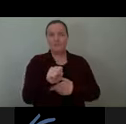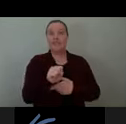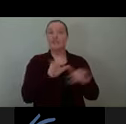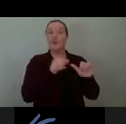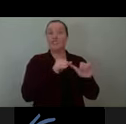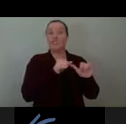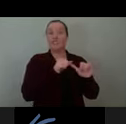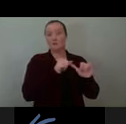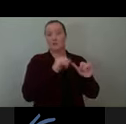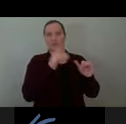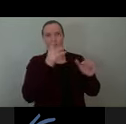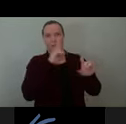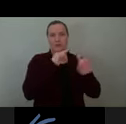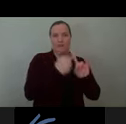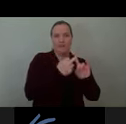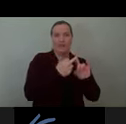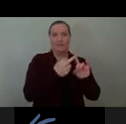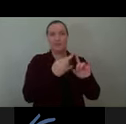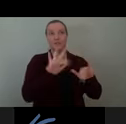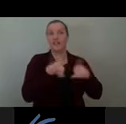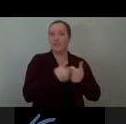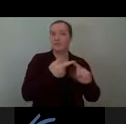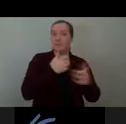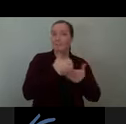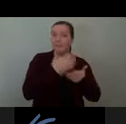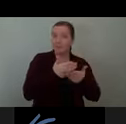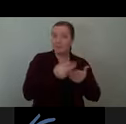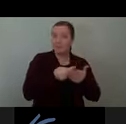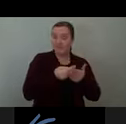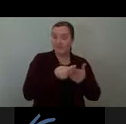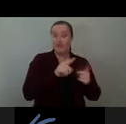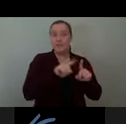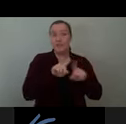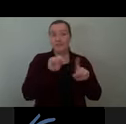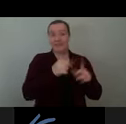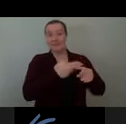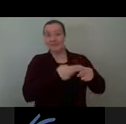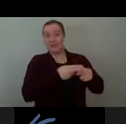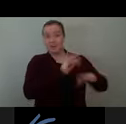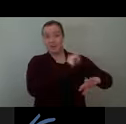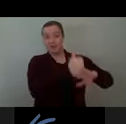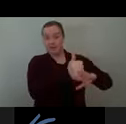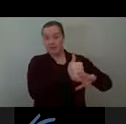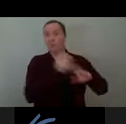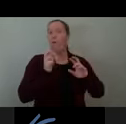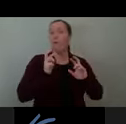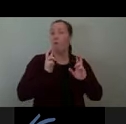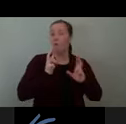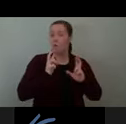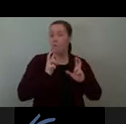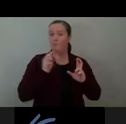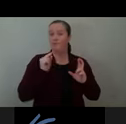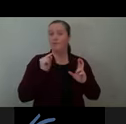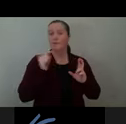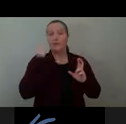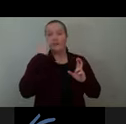budget constraints and the fact that this intervention is a temporary intervention. With the hopes that looking